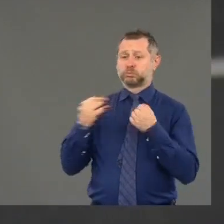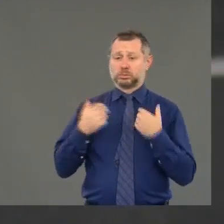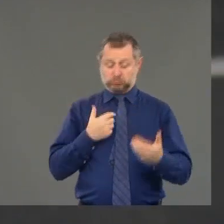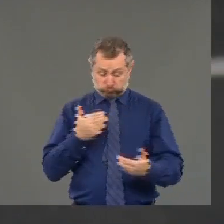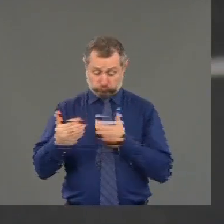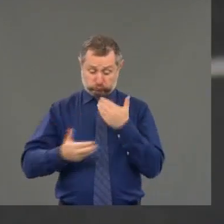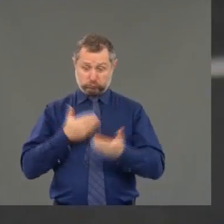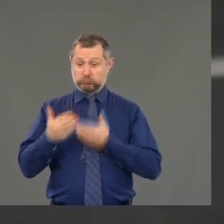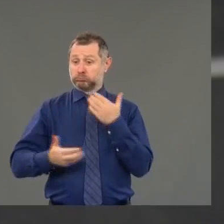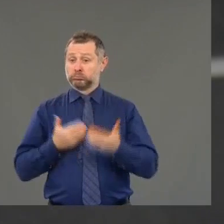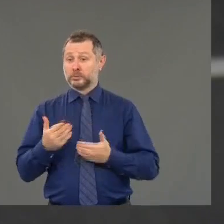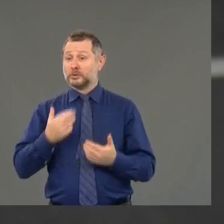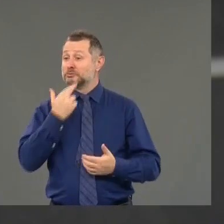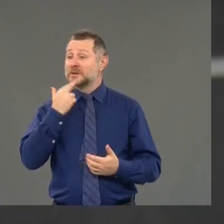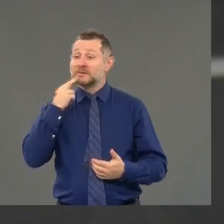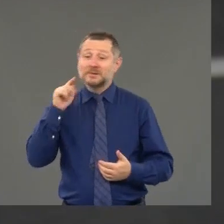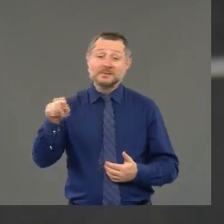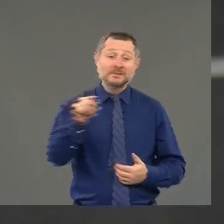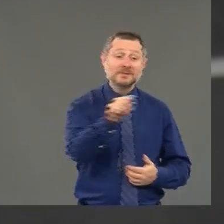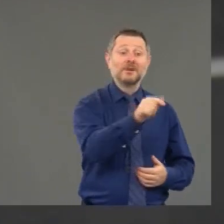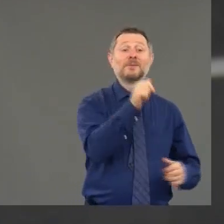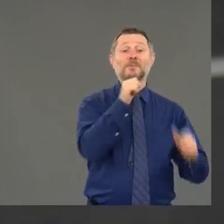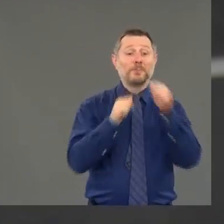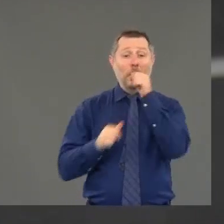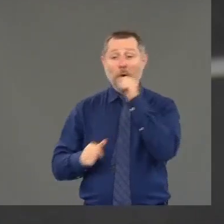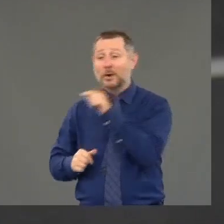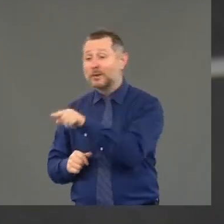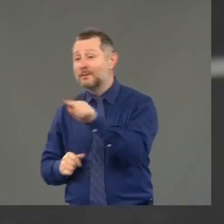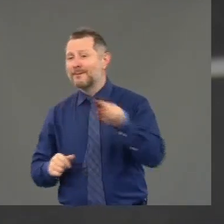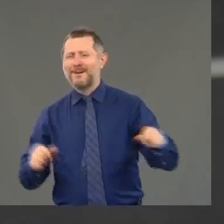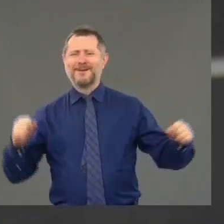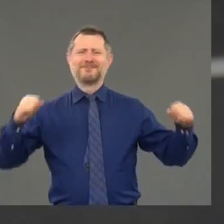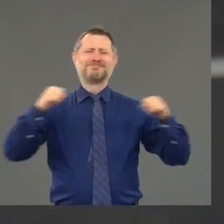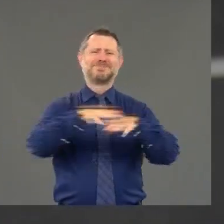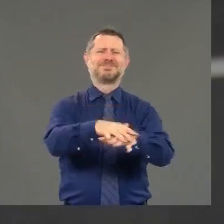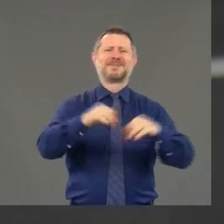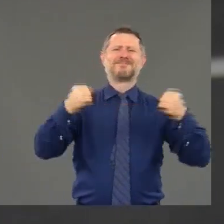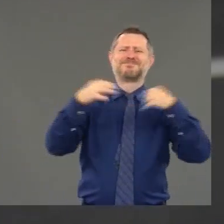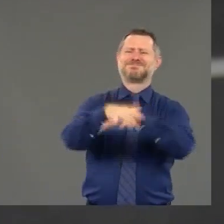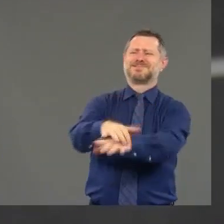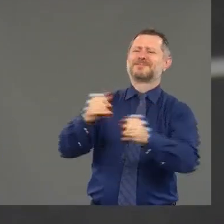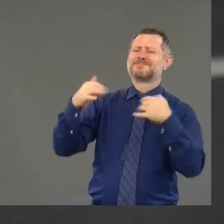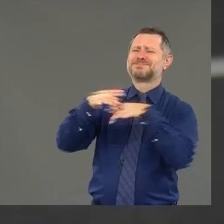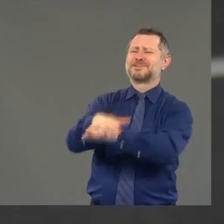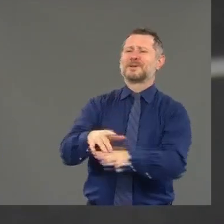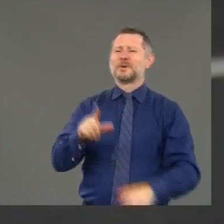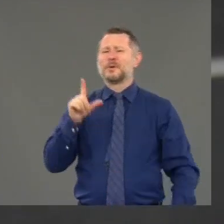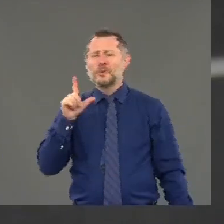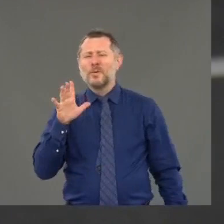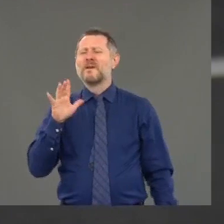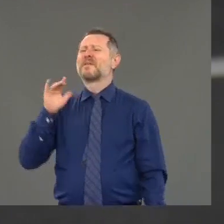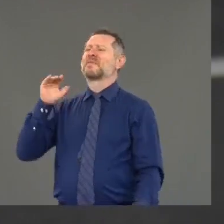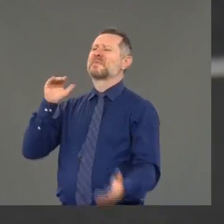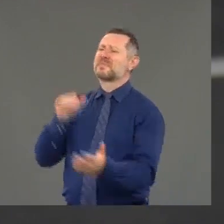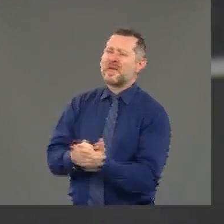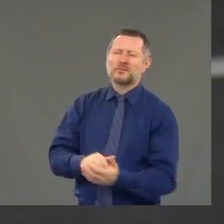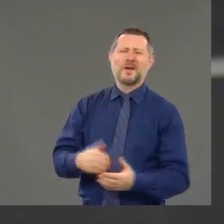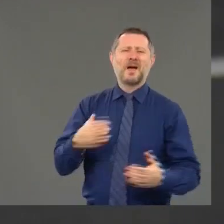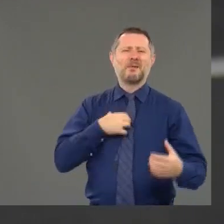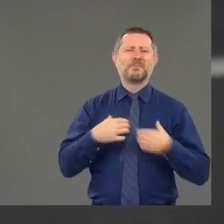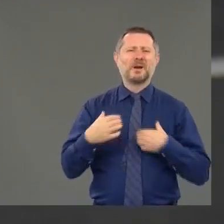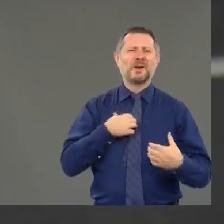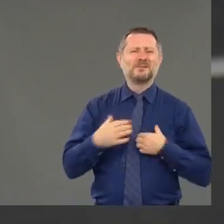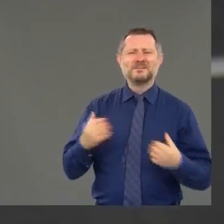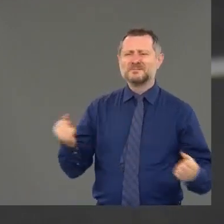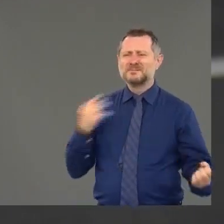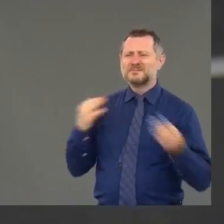particular restaurants and bars at particular times. We got over 25,000 complaints from people, which is a very